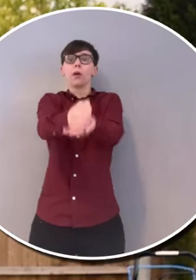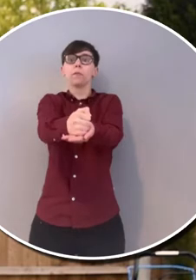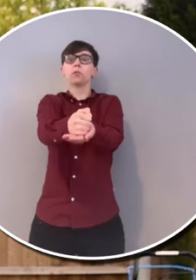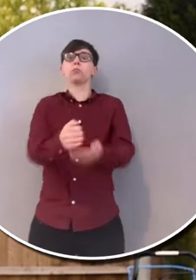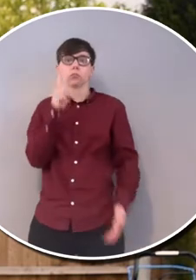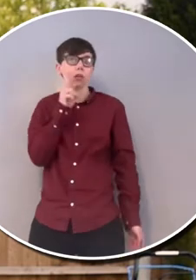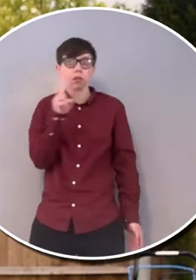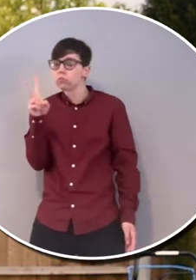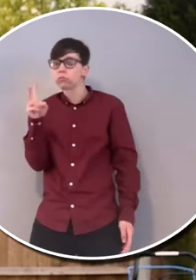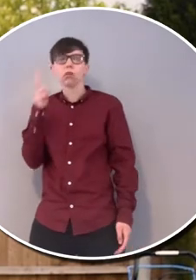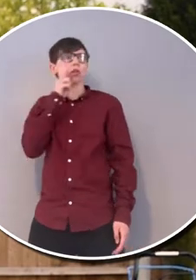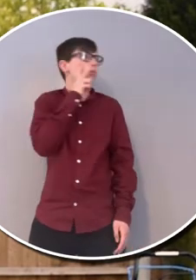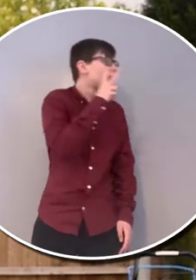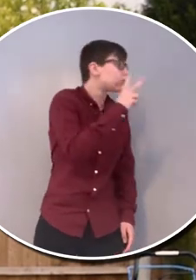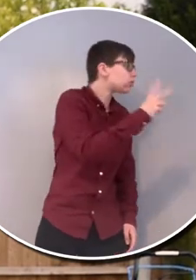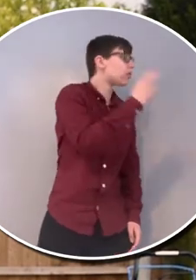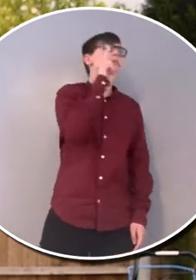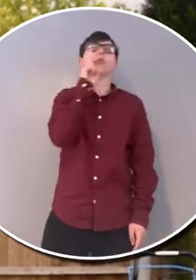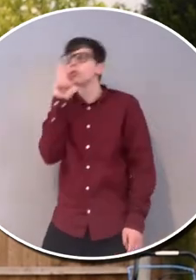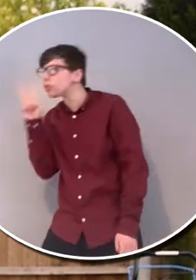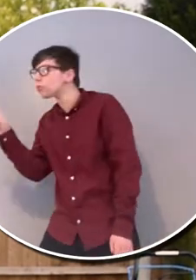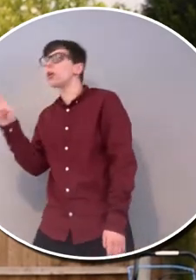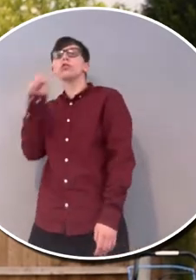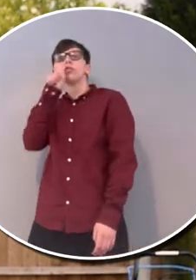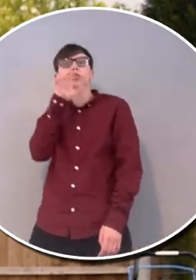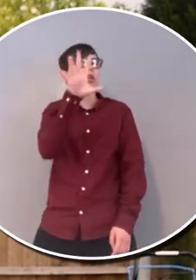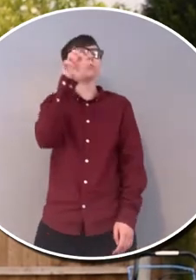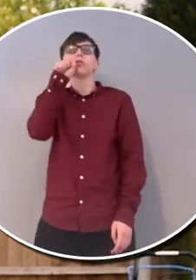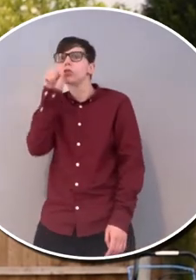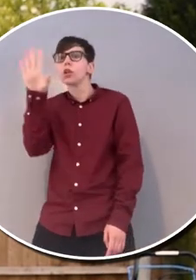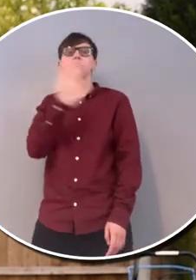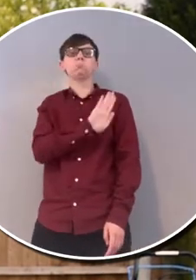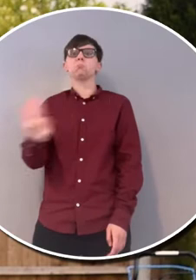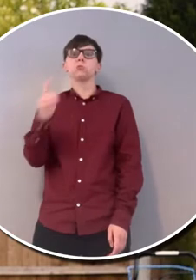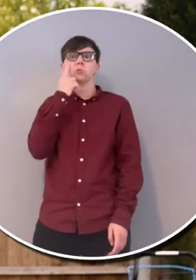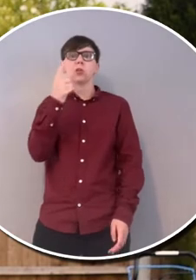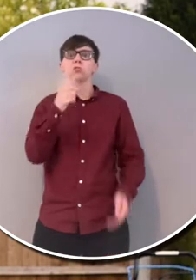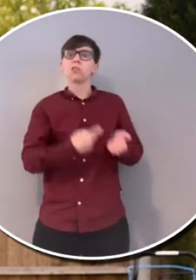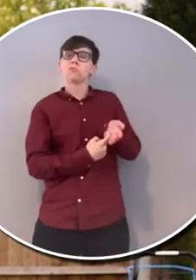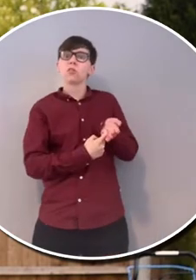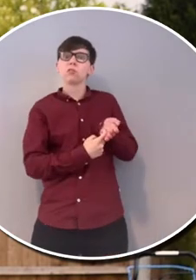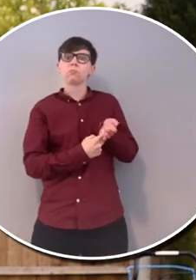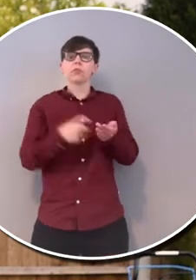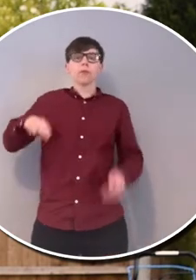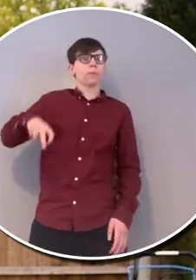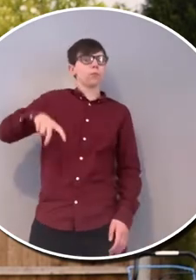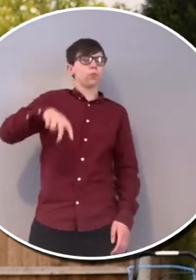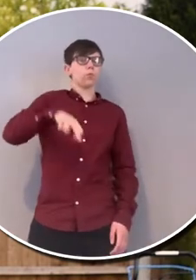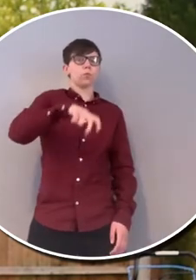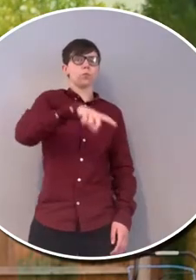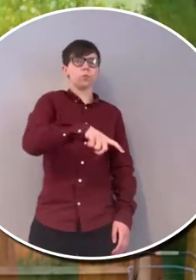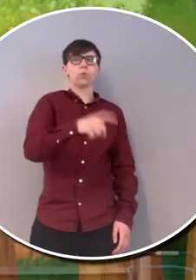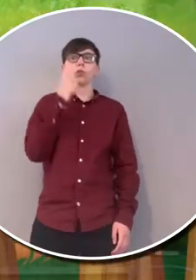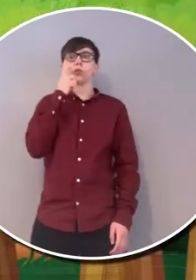And they looked this way, and they looked that way, and they called. But there's no sign of Rollo. So they kept walking,